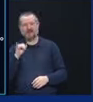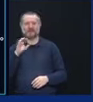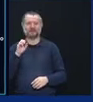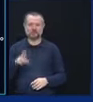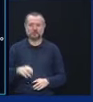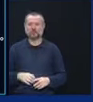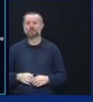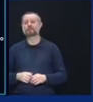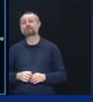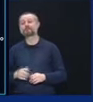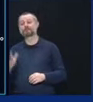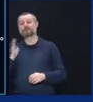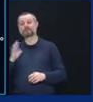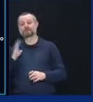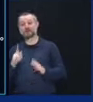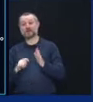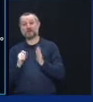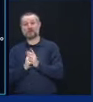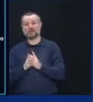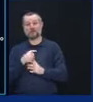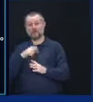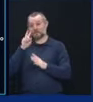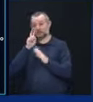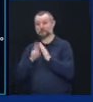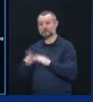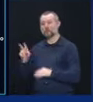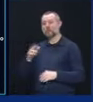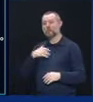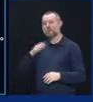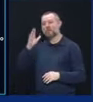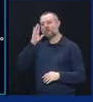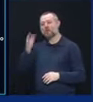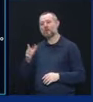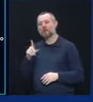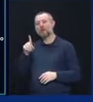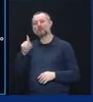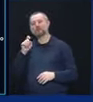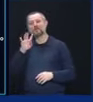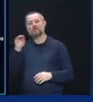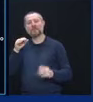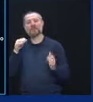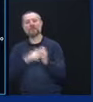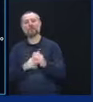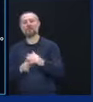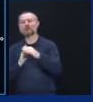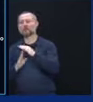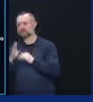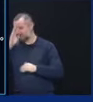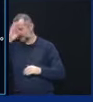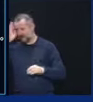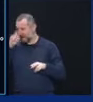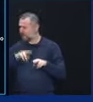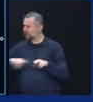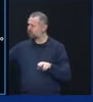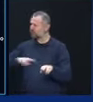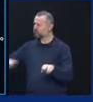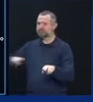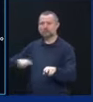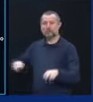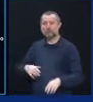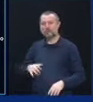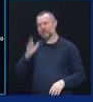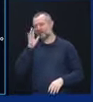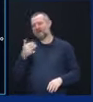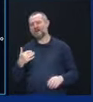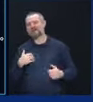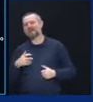that there was going to be 140,000 COVID patients, including 37,000 in the ICU here